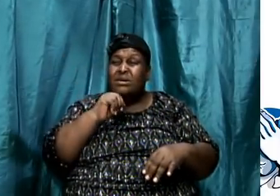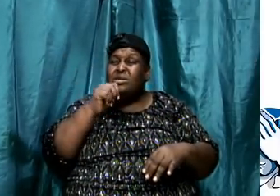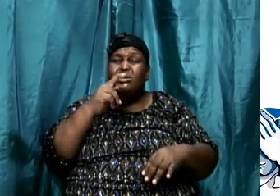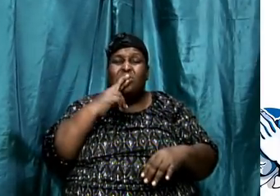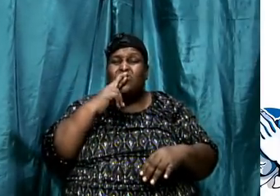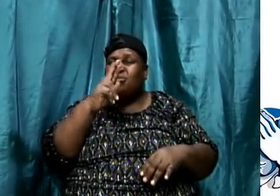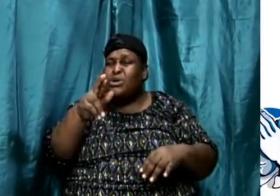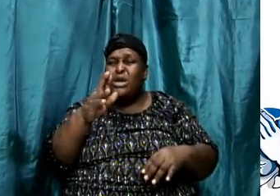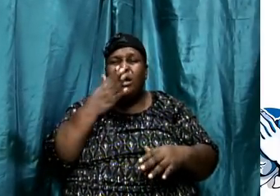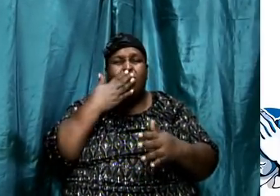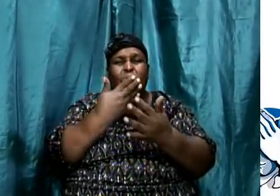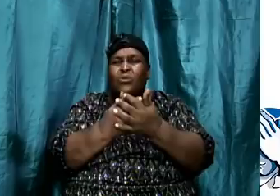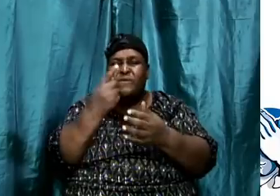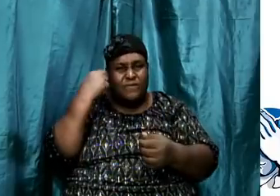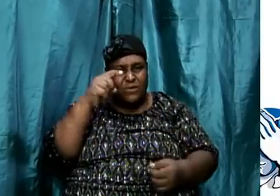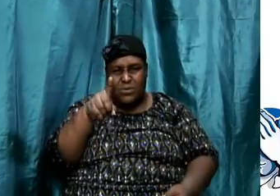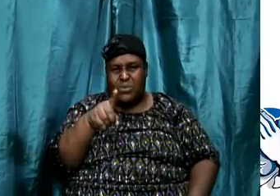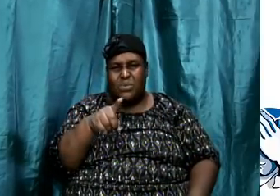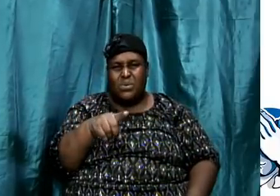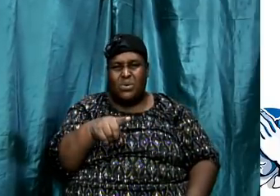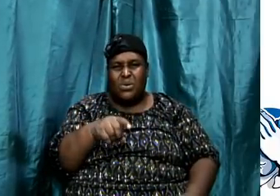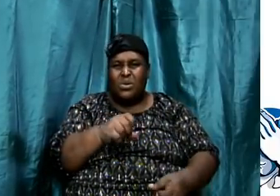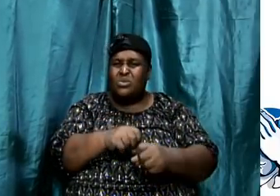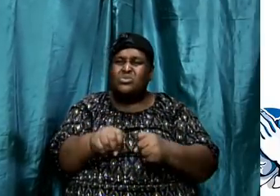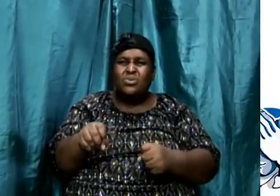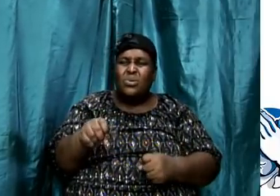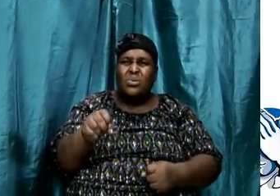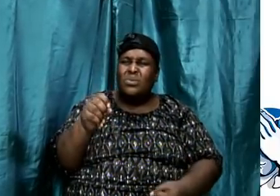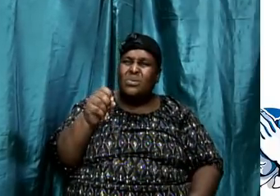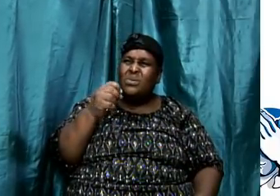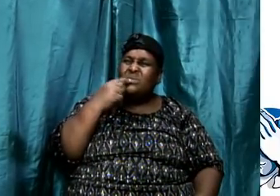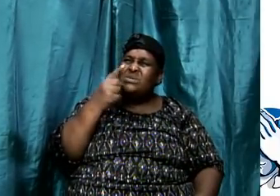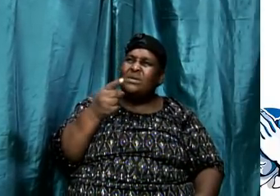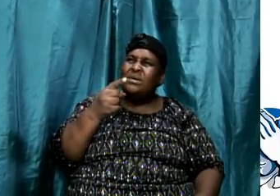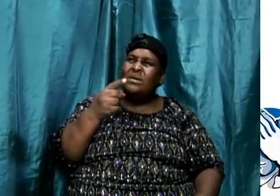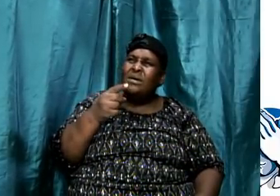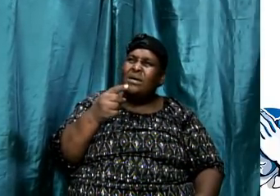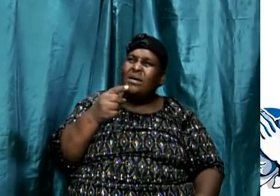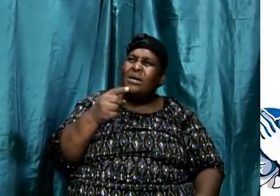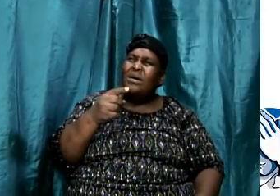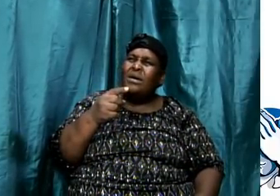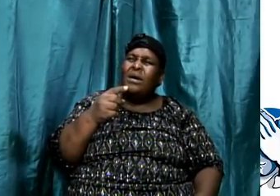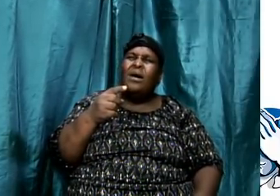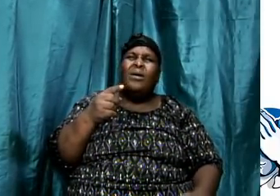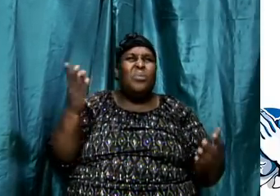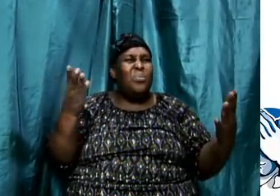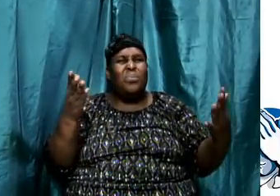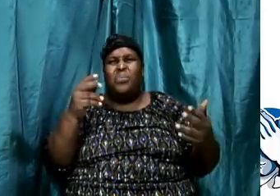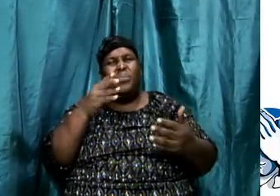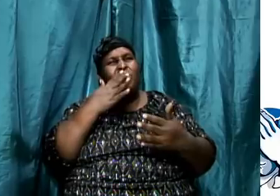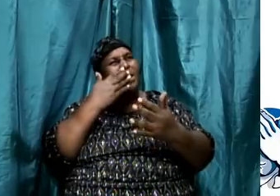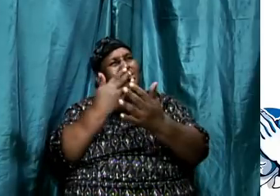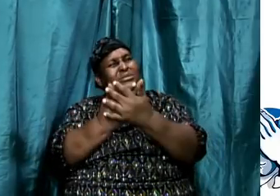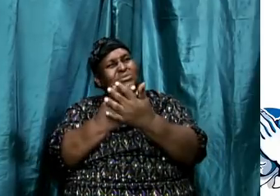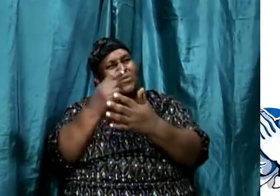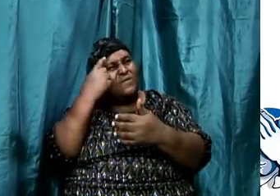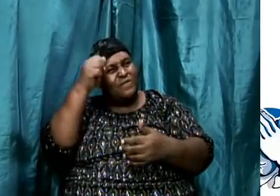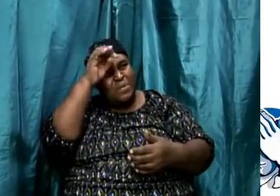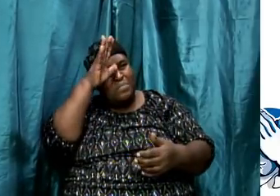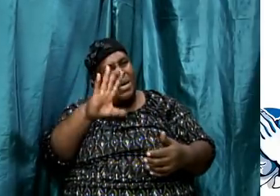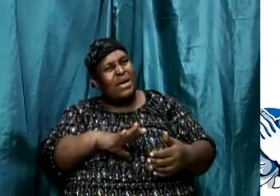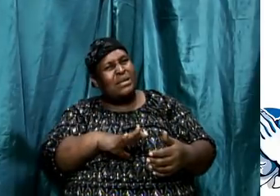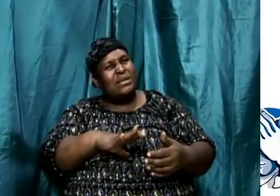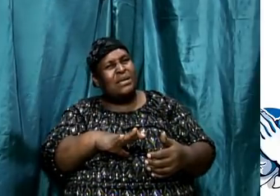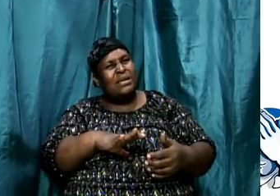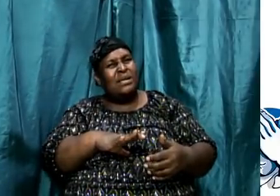so his search was what exactly is good for man, and guess what was his conclusion? That happiness does not lie